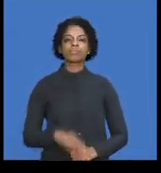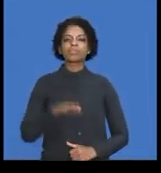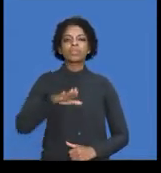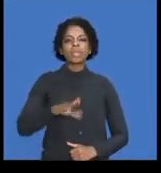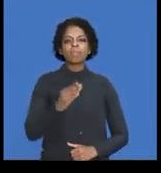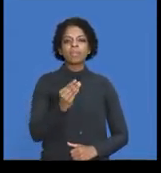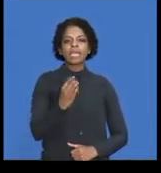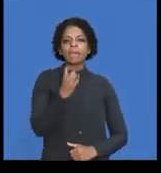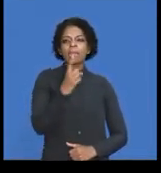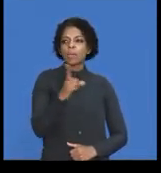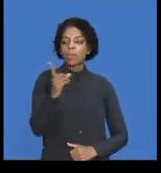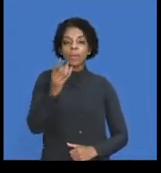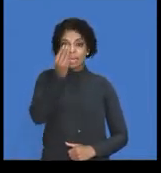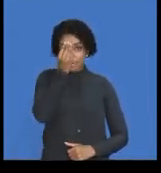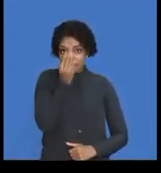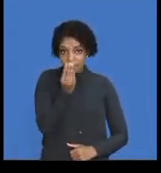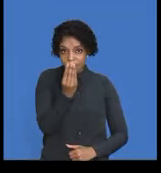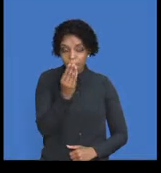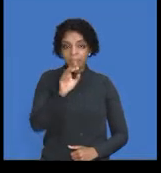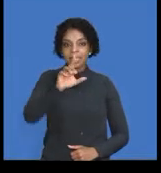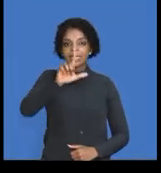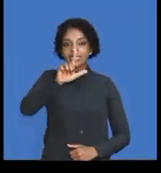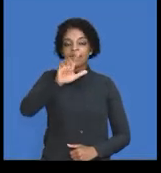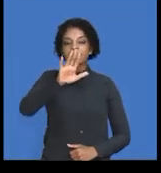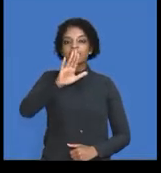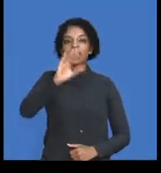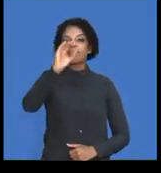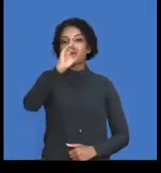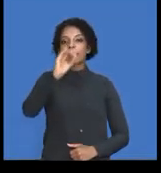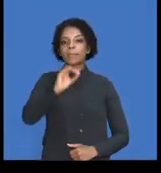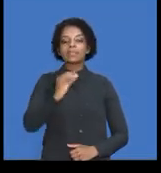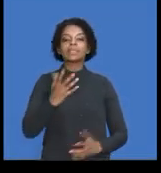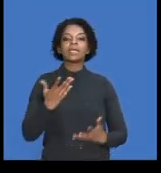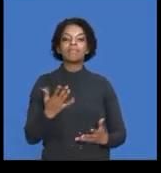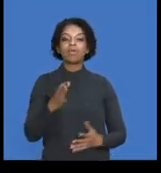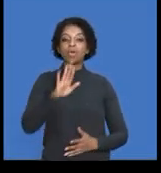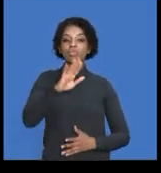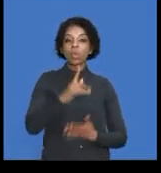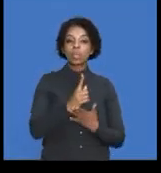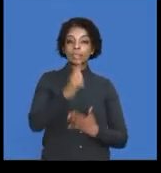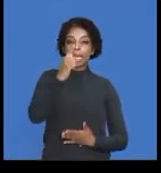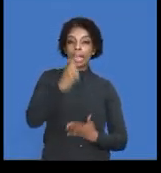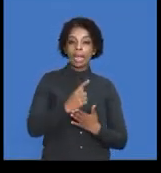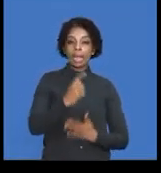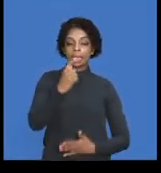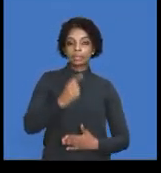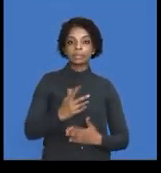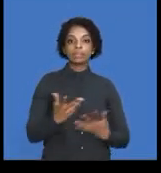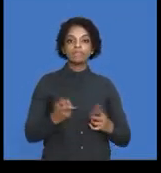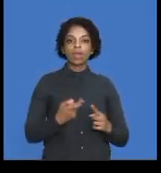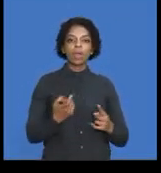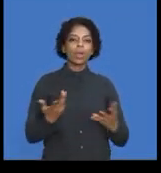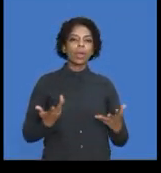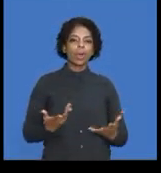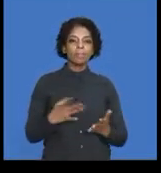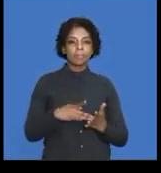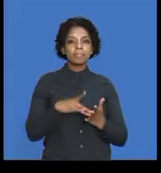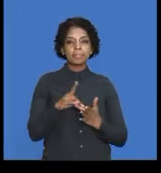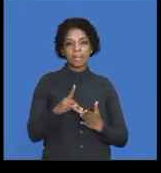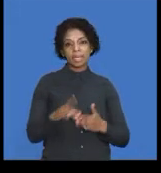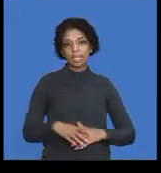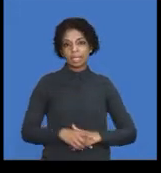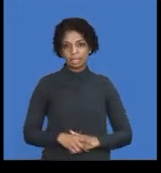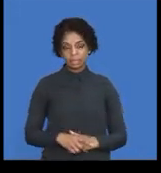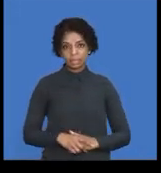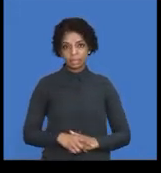step number one, they're telling you that 75% of your sales are for cash. So, obviously, your